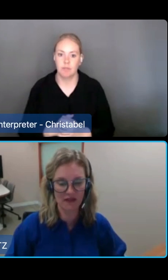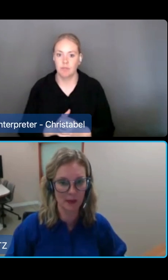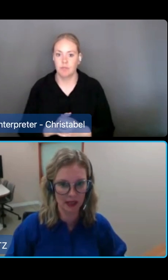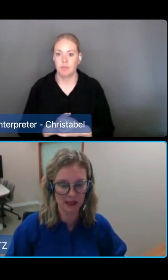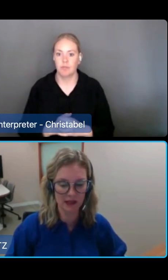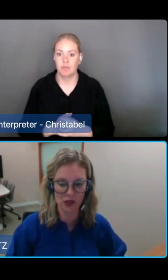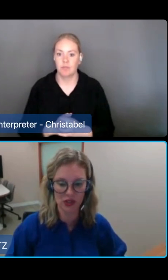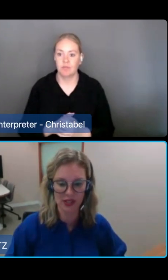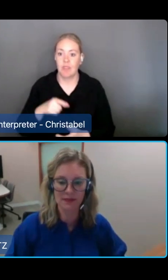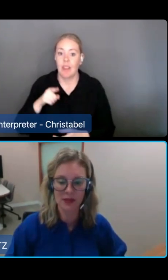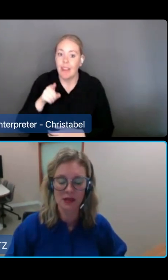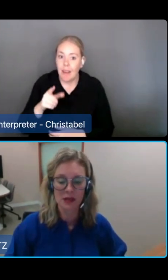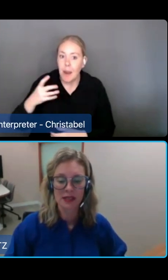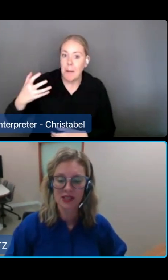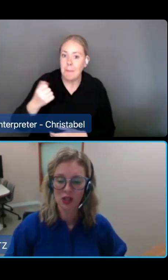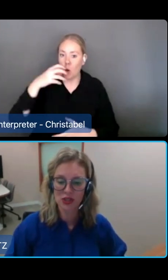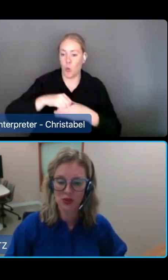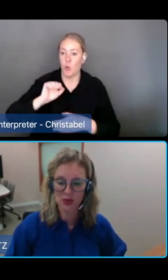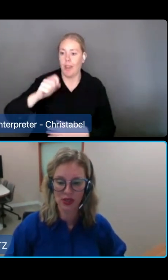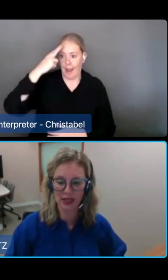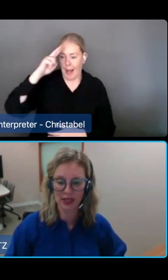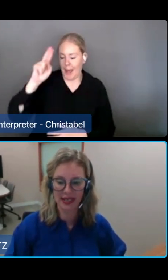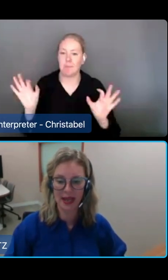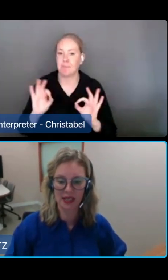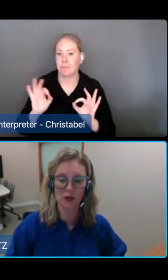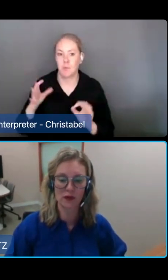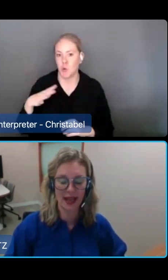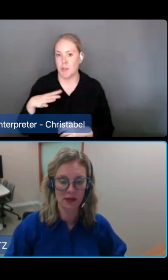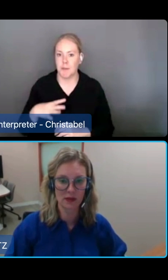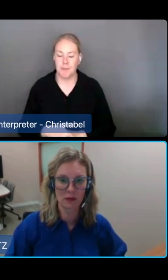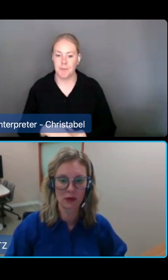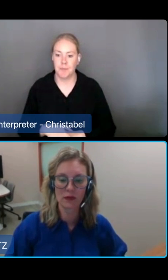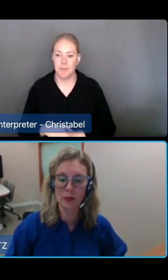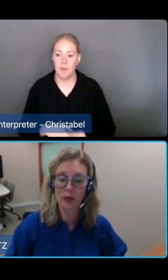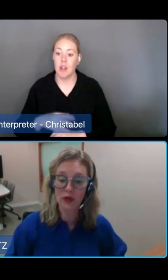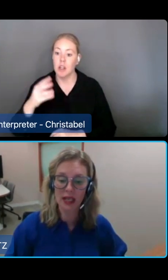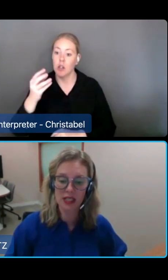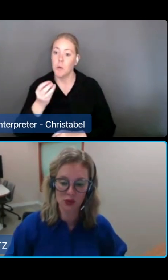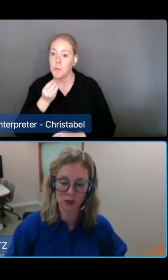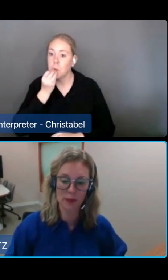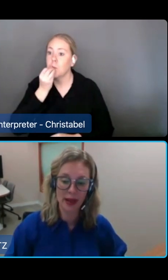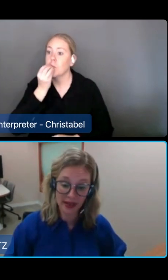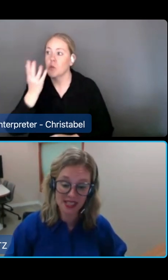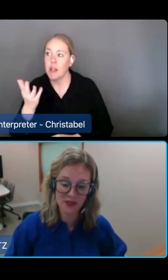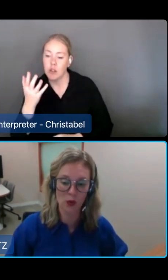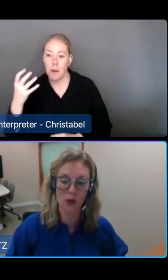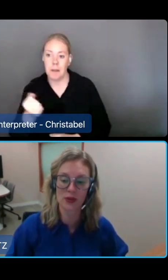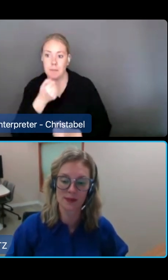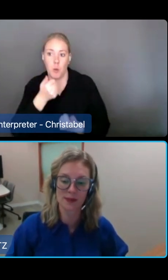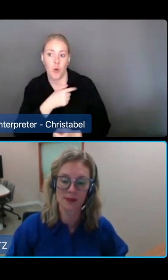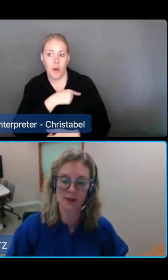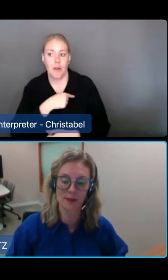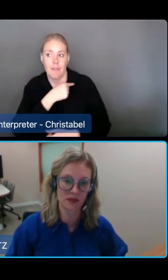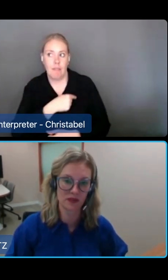feel safe to make disclosures. Disclosures also don't need to be made in good faith, removing additional barriers for